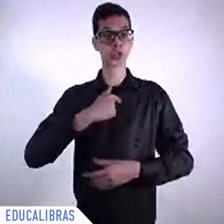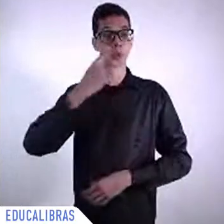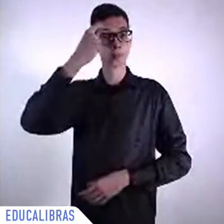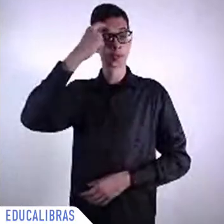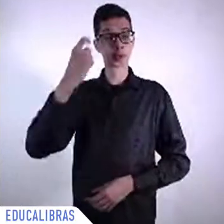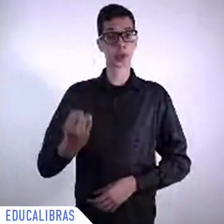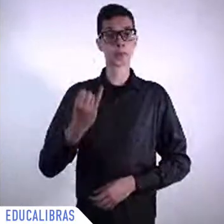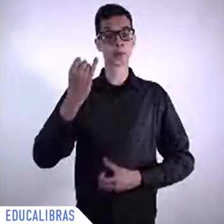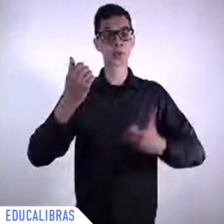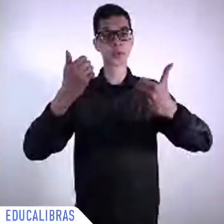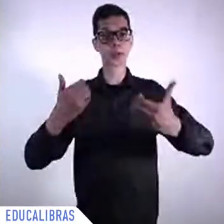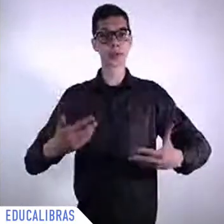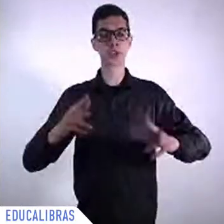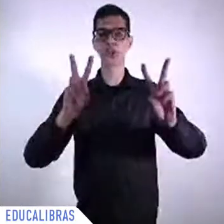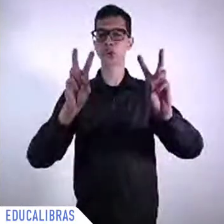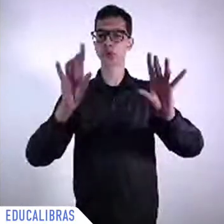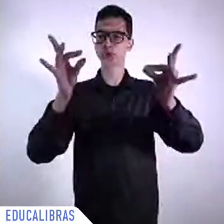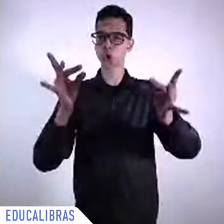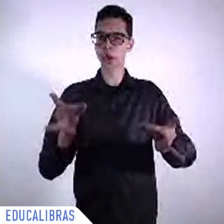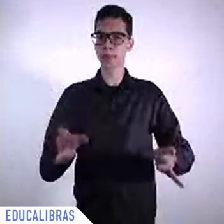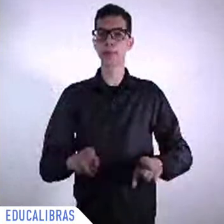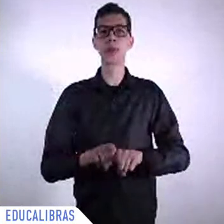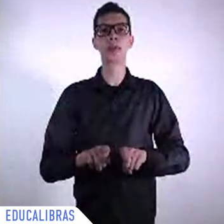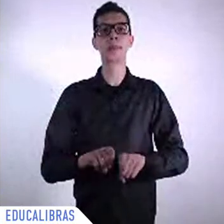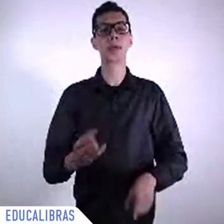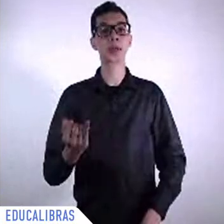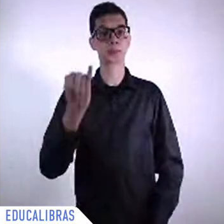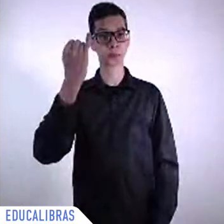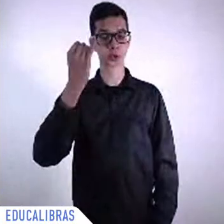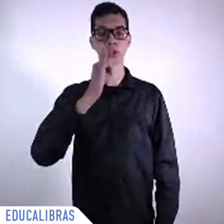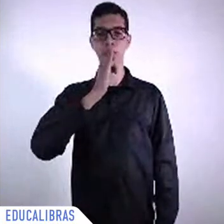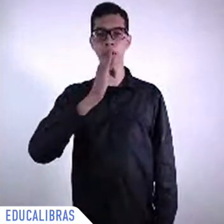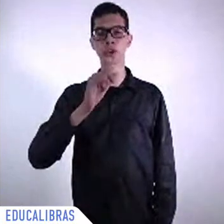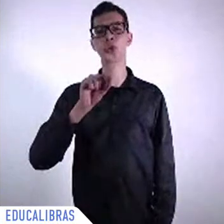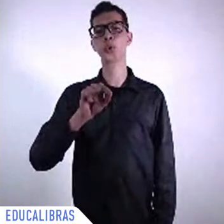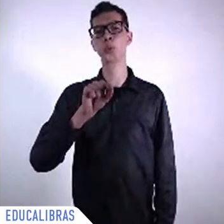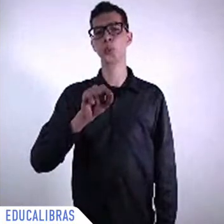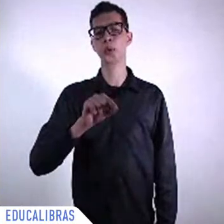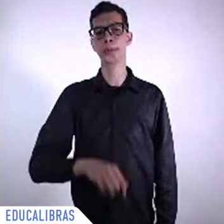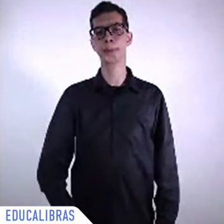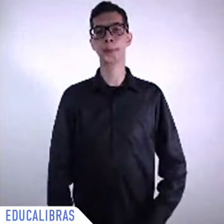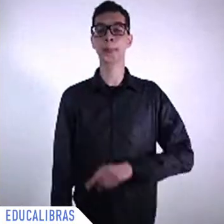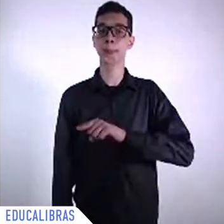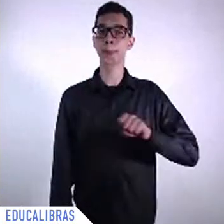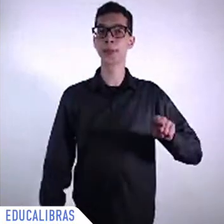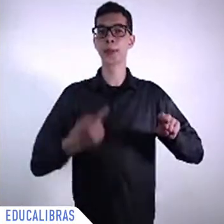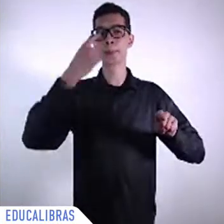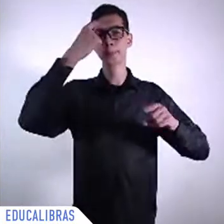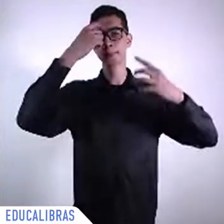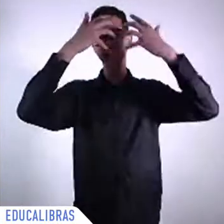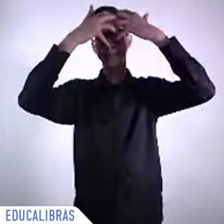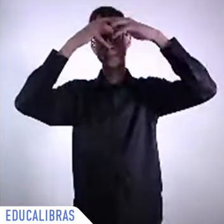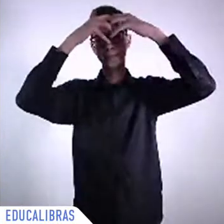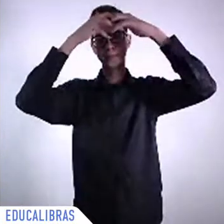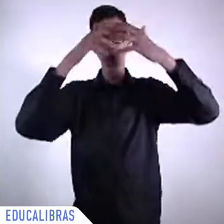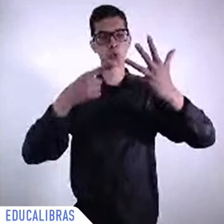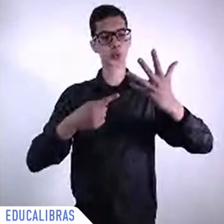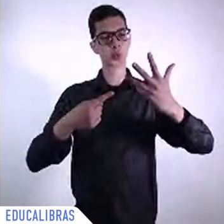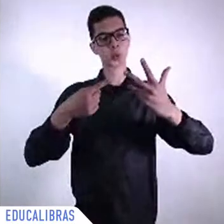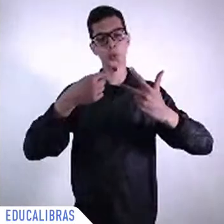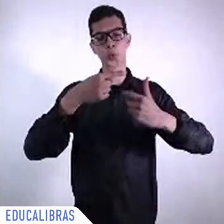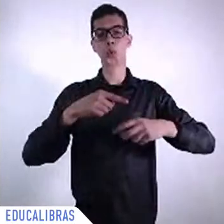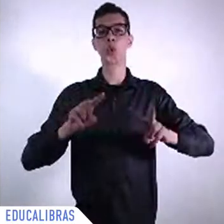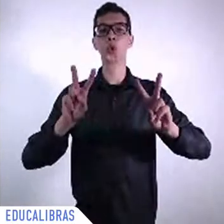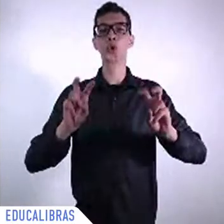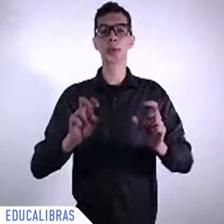thoughts about multilateralism, about the world, about the changing geopolitics, also to mention